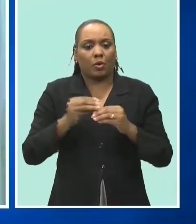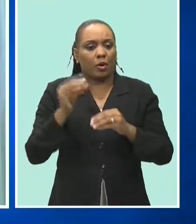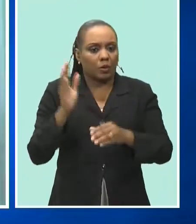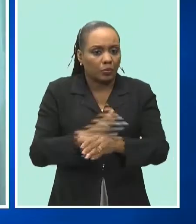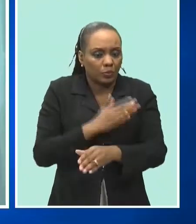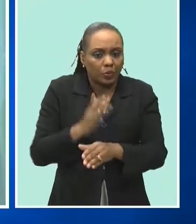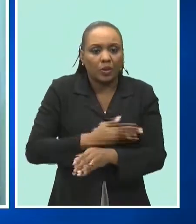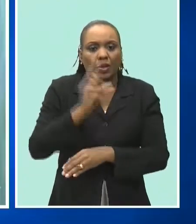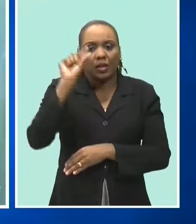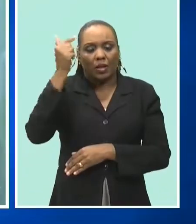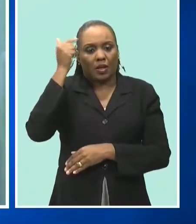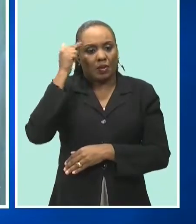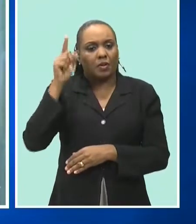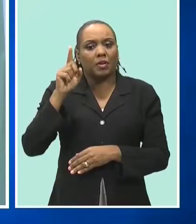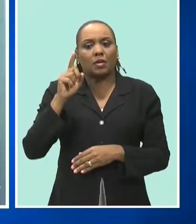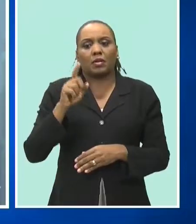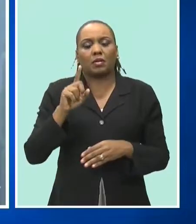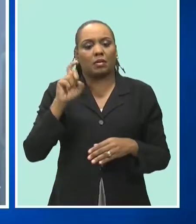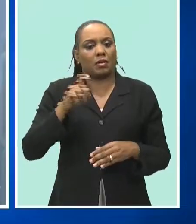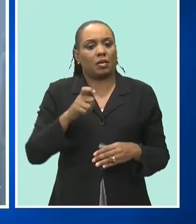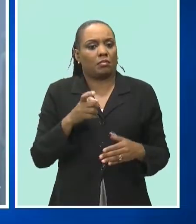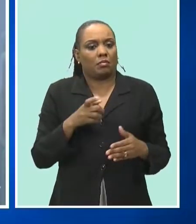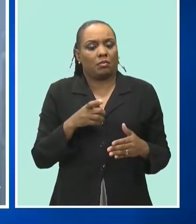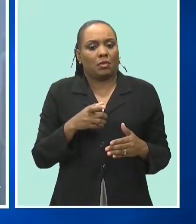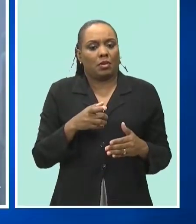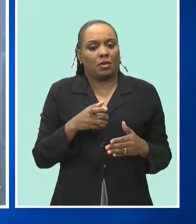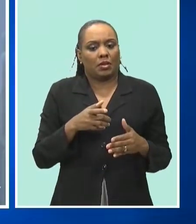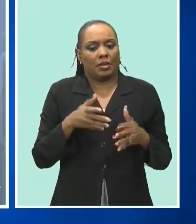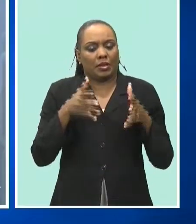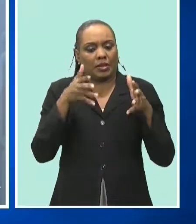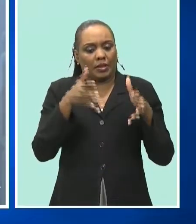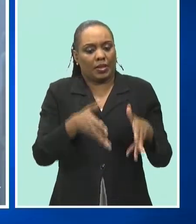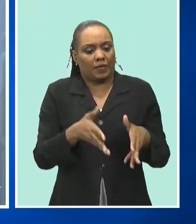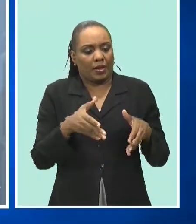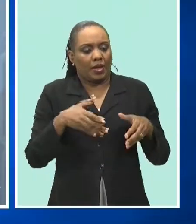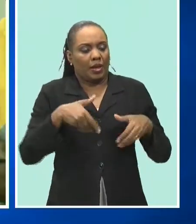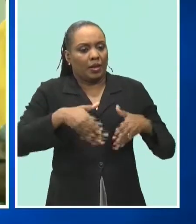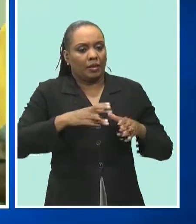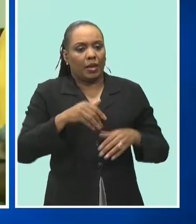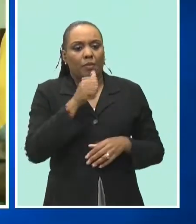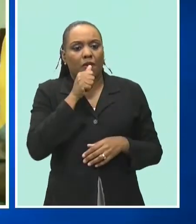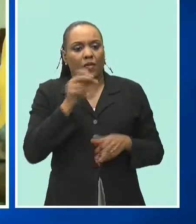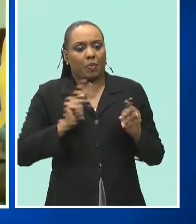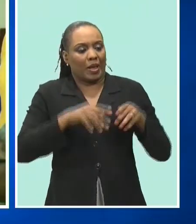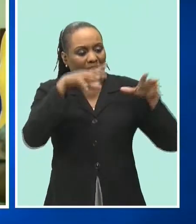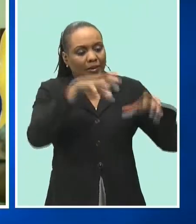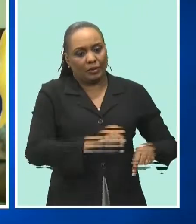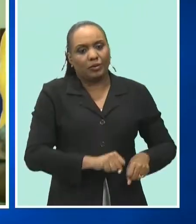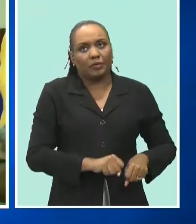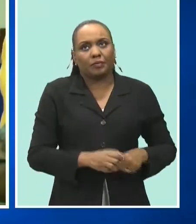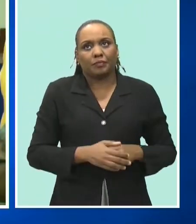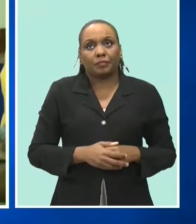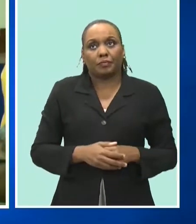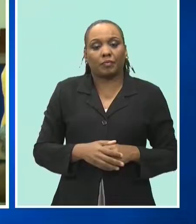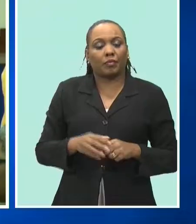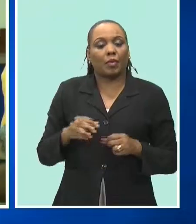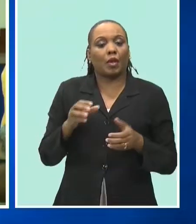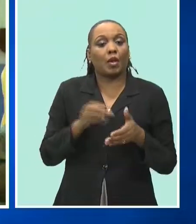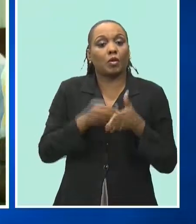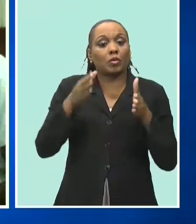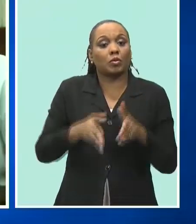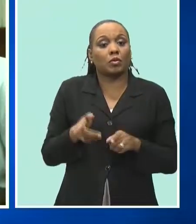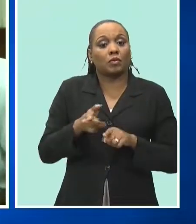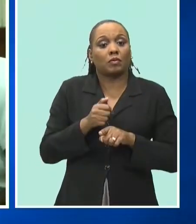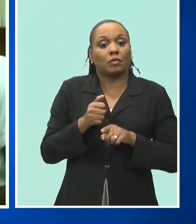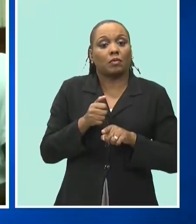government needs to turn that over to private enterprise and to and to drive that along a number of students from the alexandria and coleridge